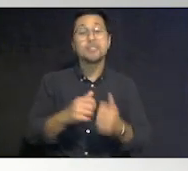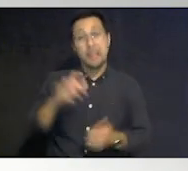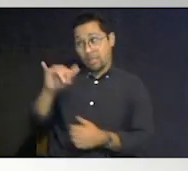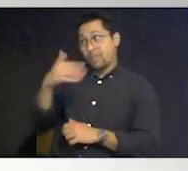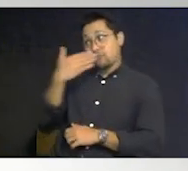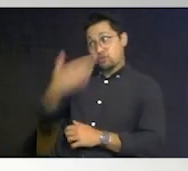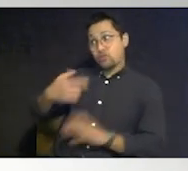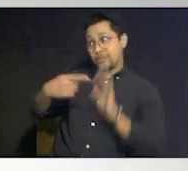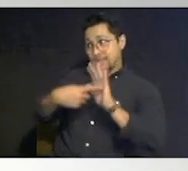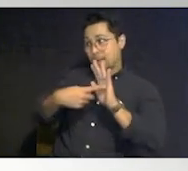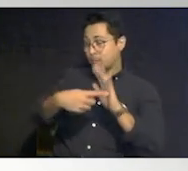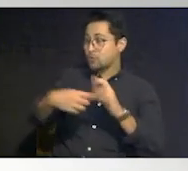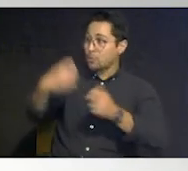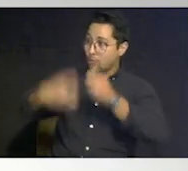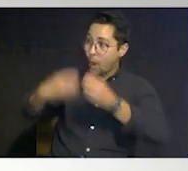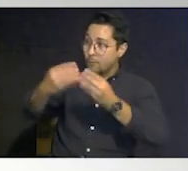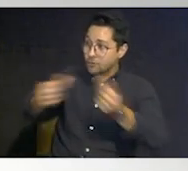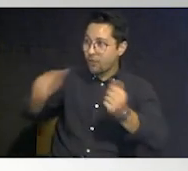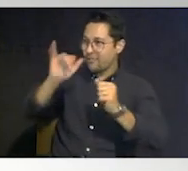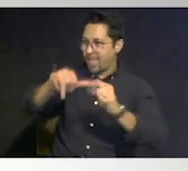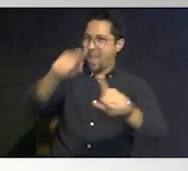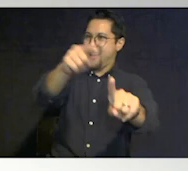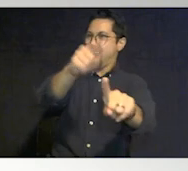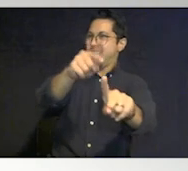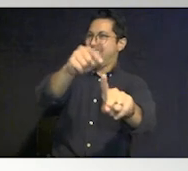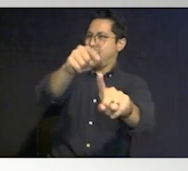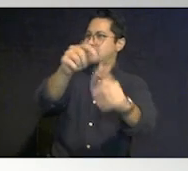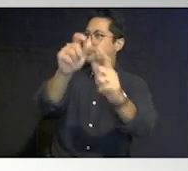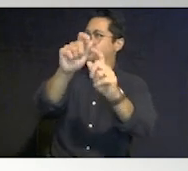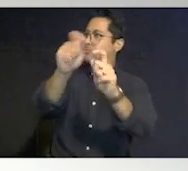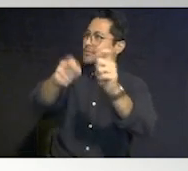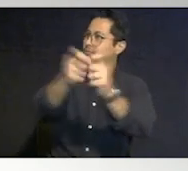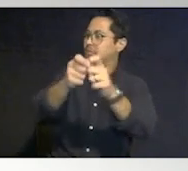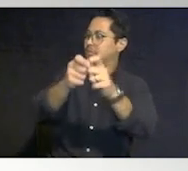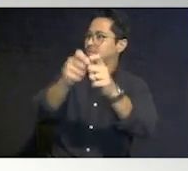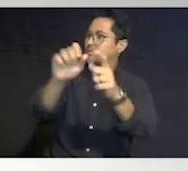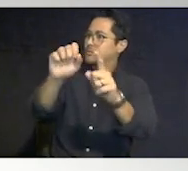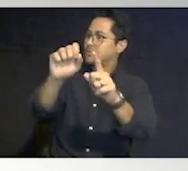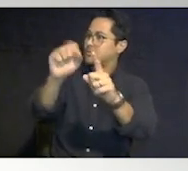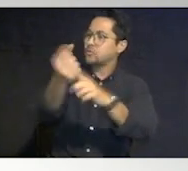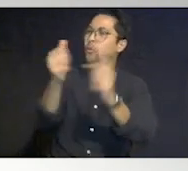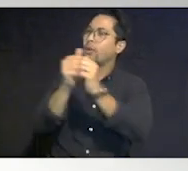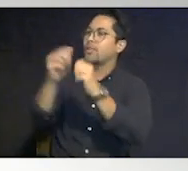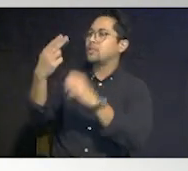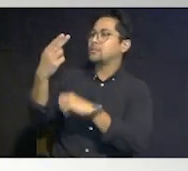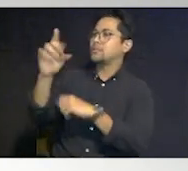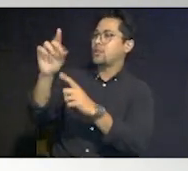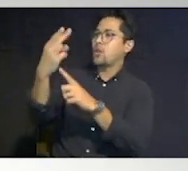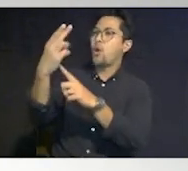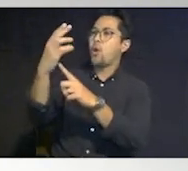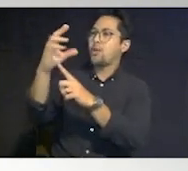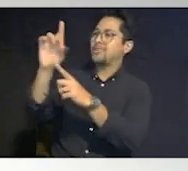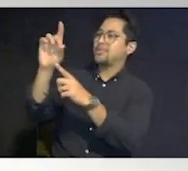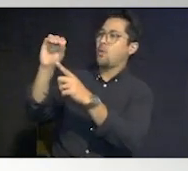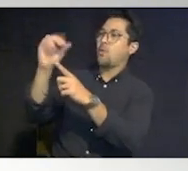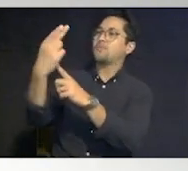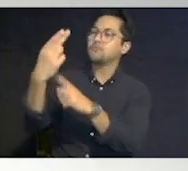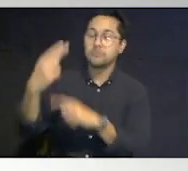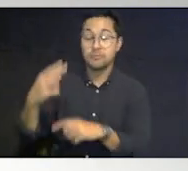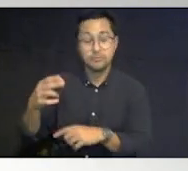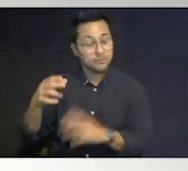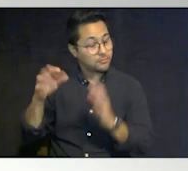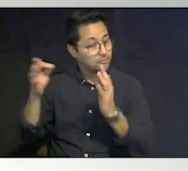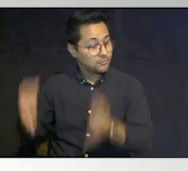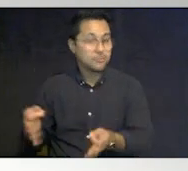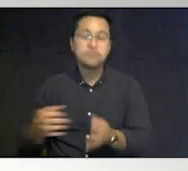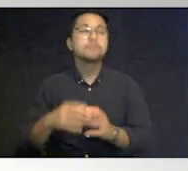solve that's that special situation because with with doh absolutely um so